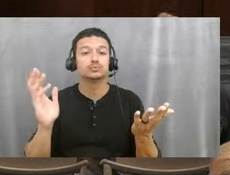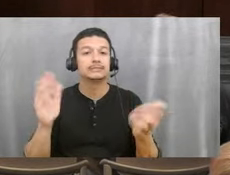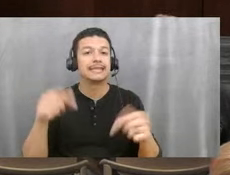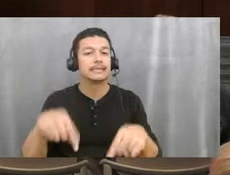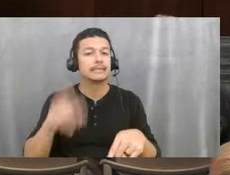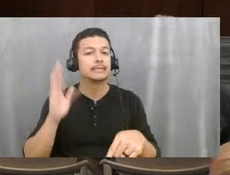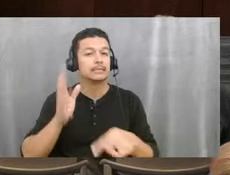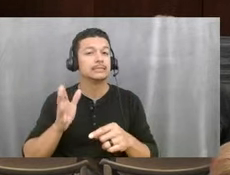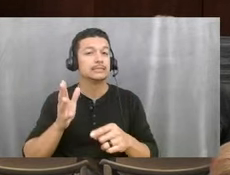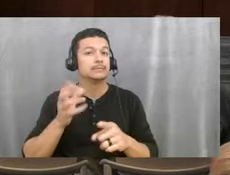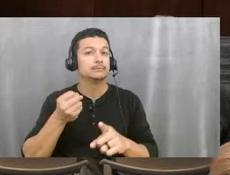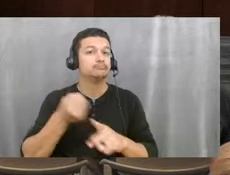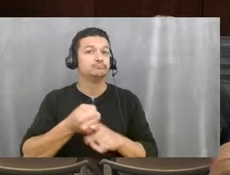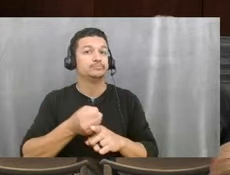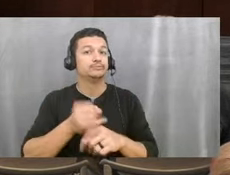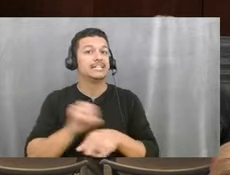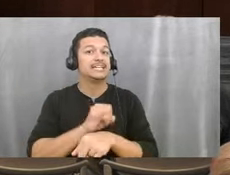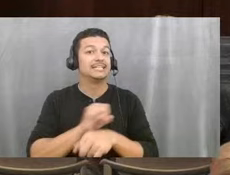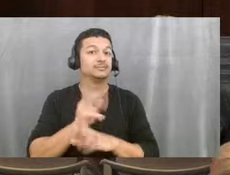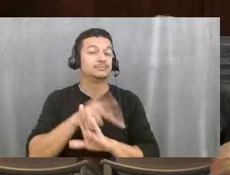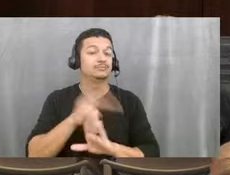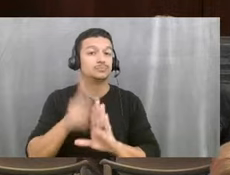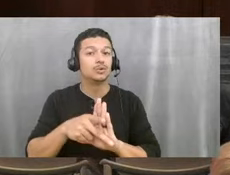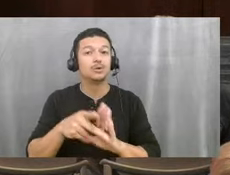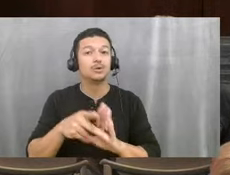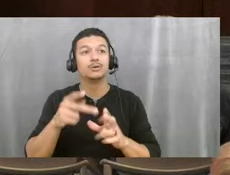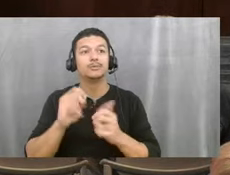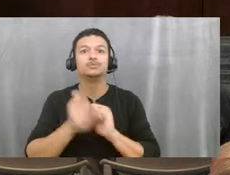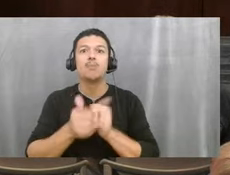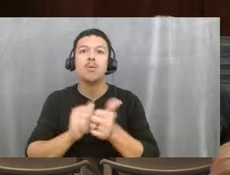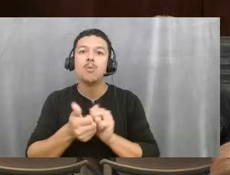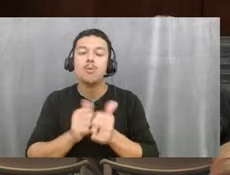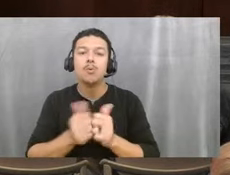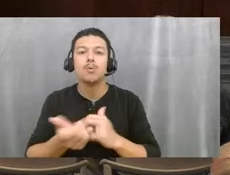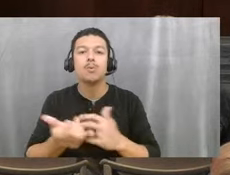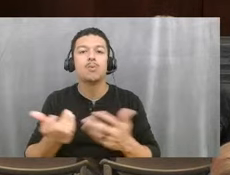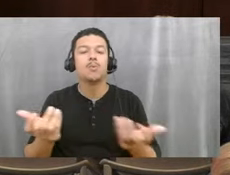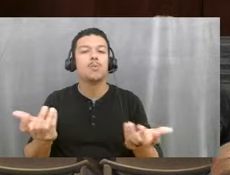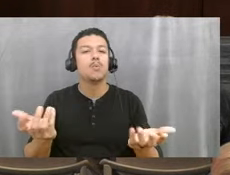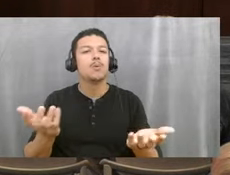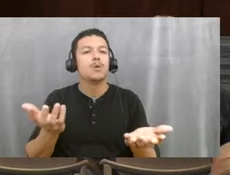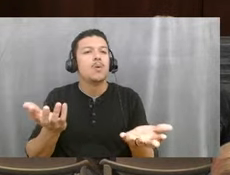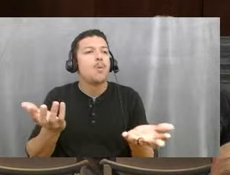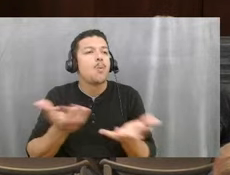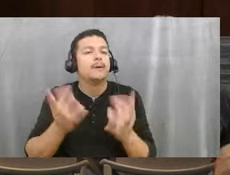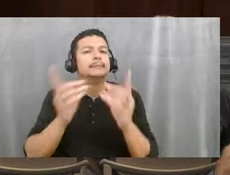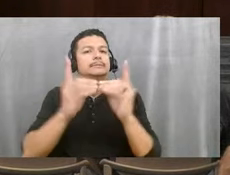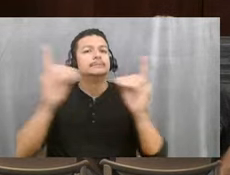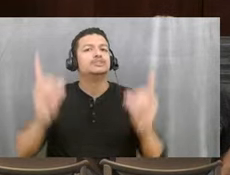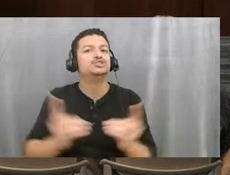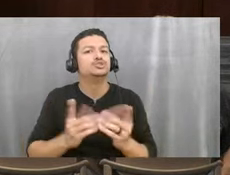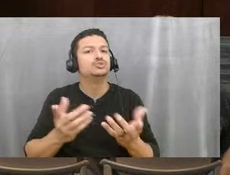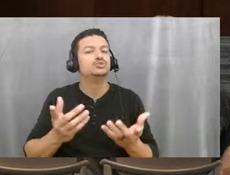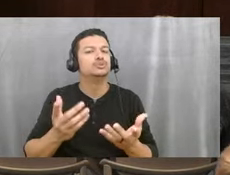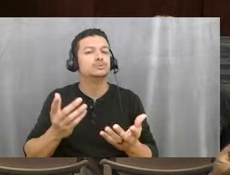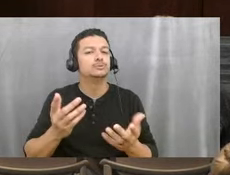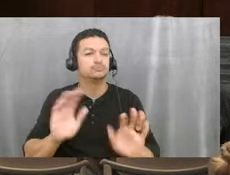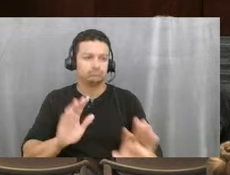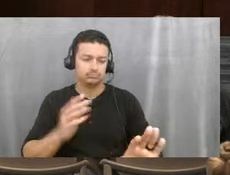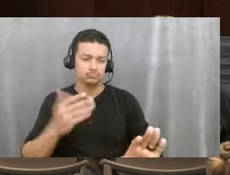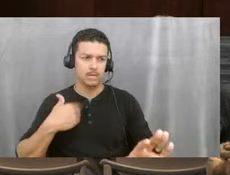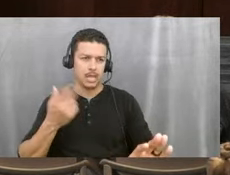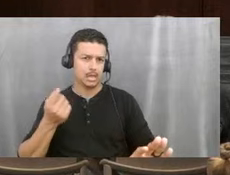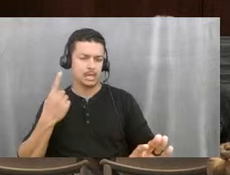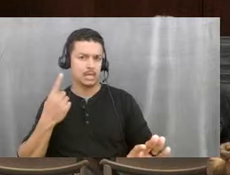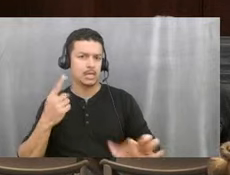internship programs, school sports. What is the district? Because as I understand, high school is not going to be